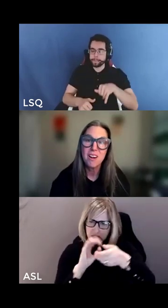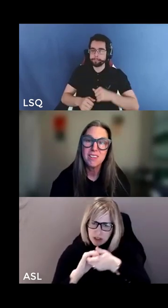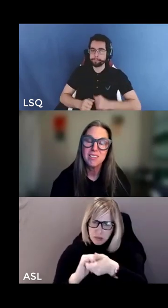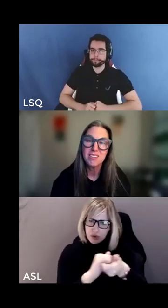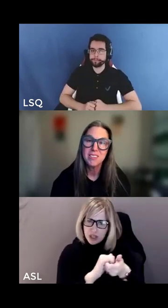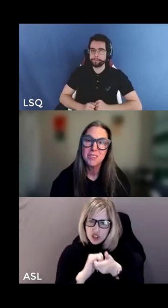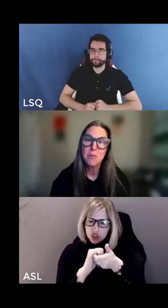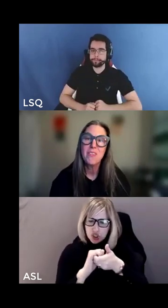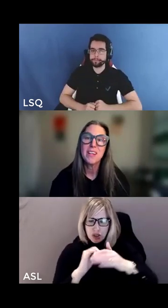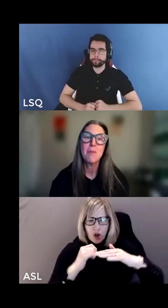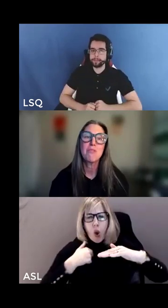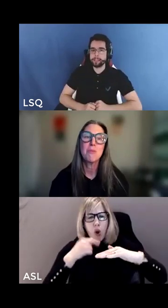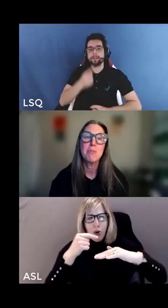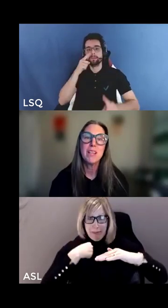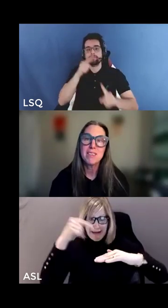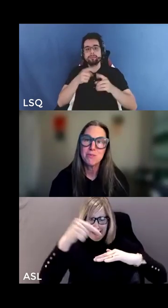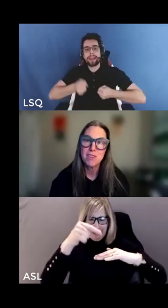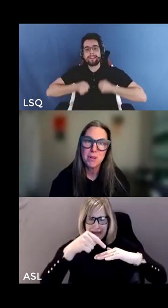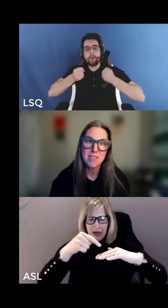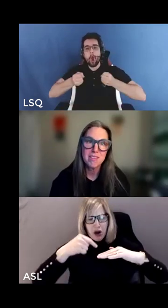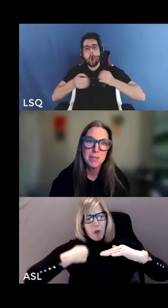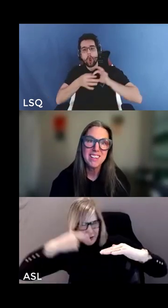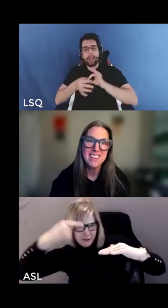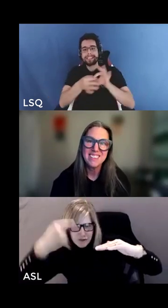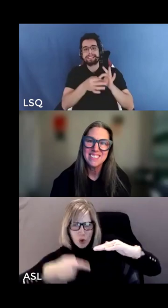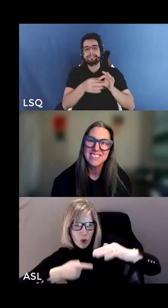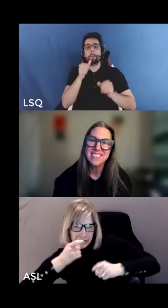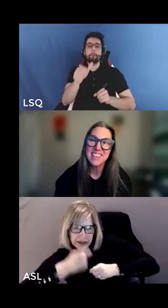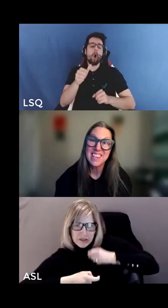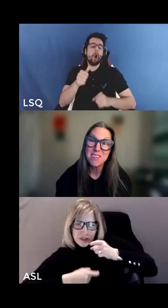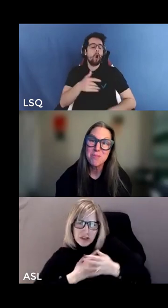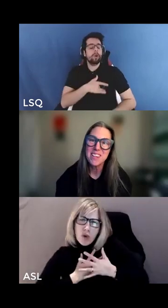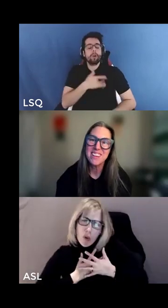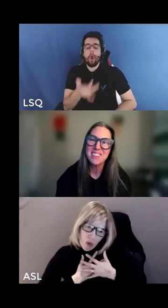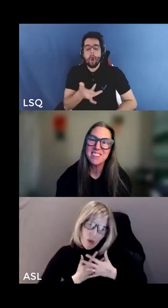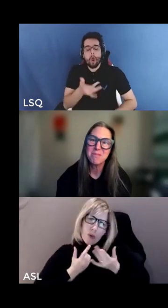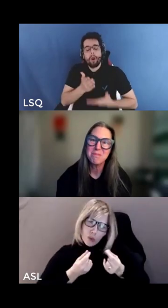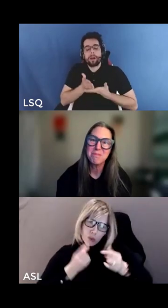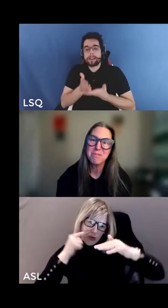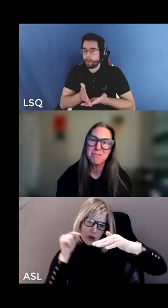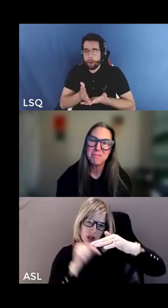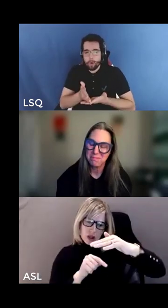for one that comes from a place of responsibility accountability